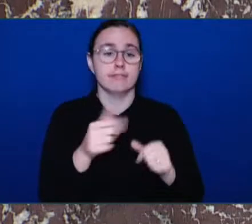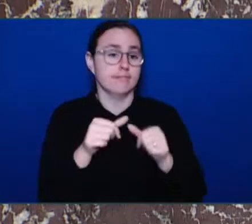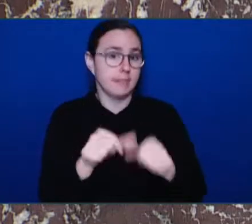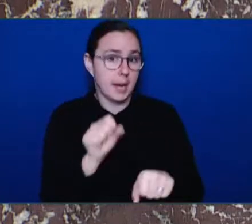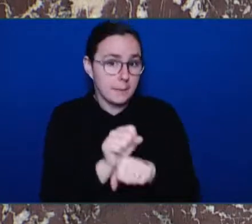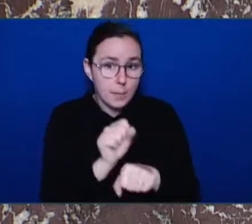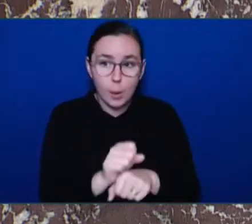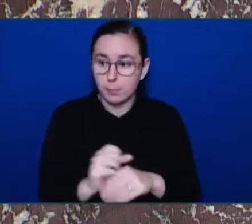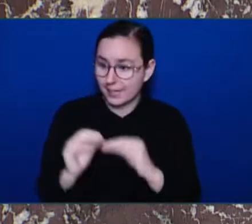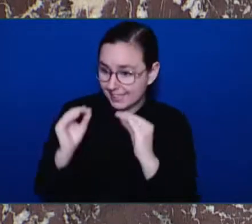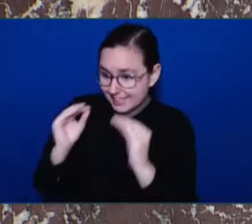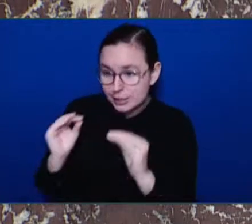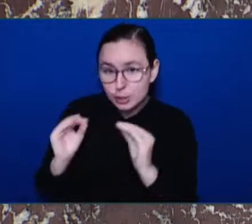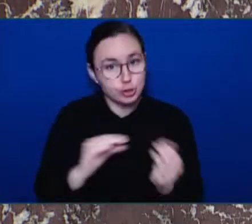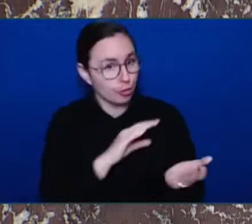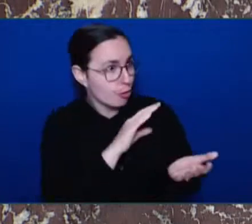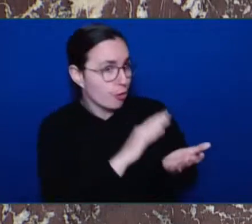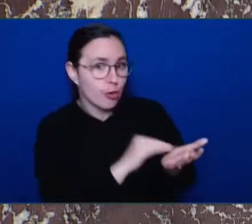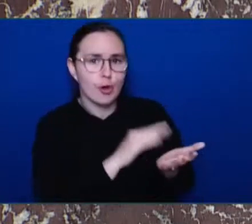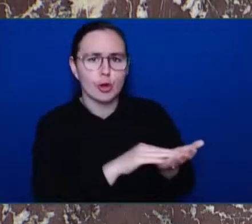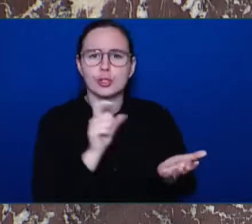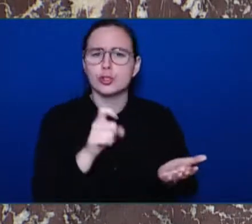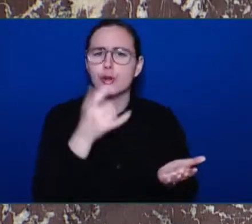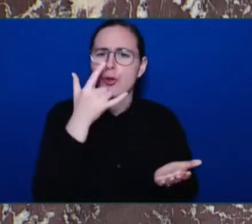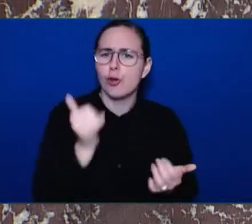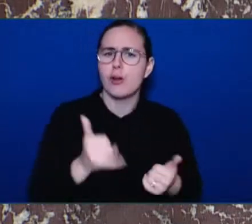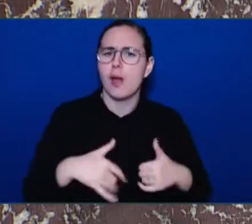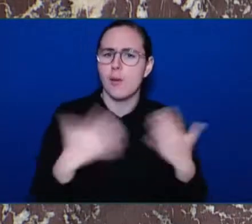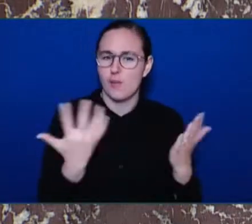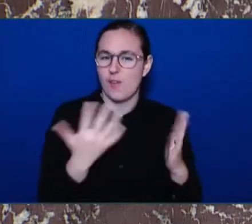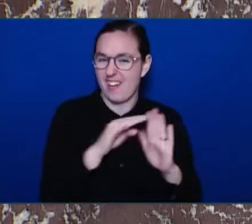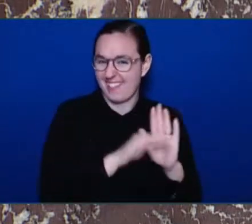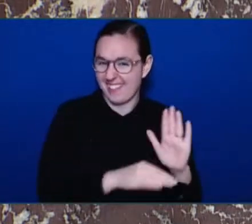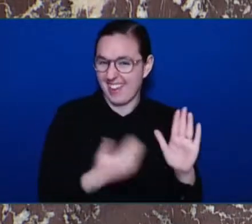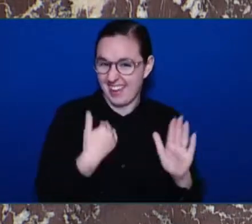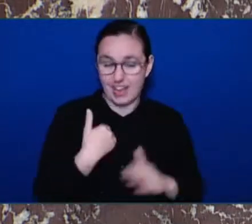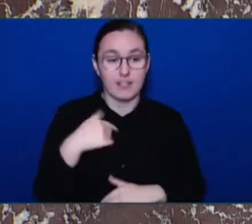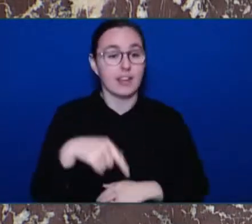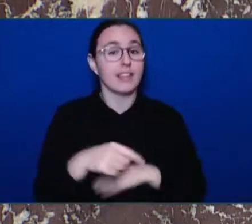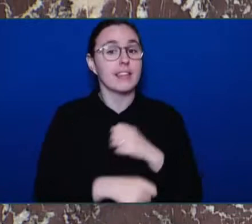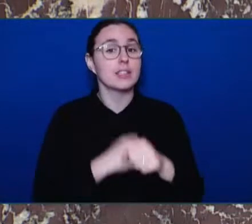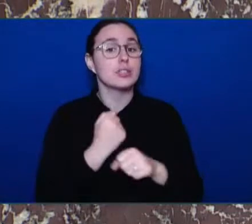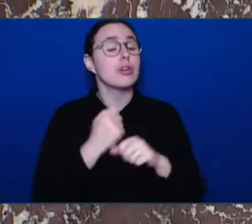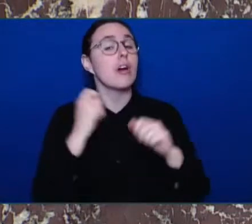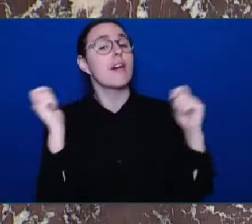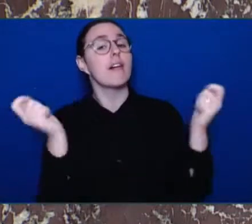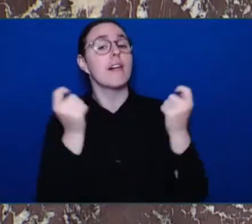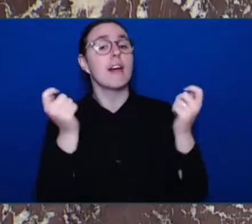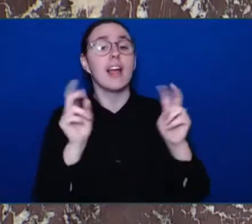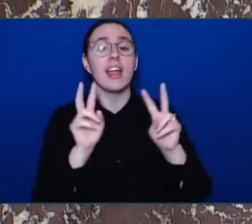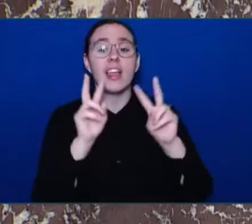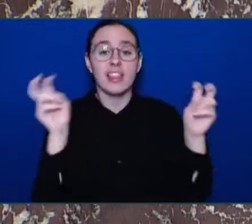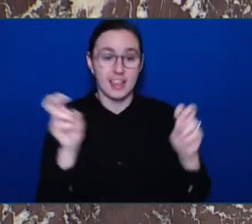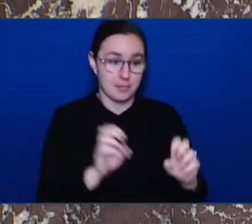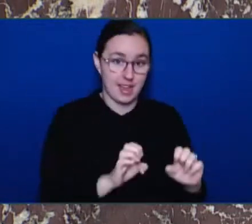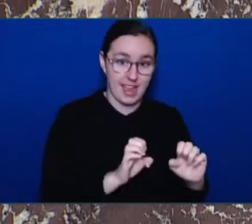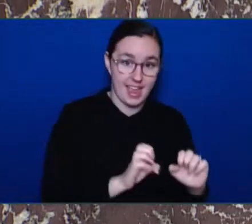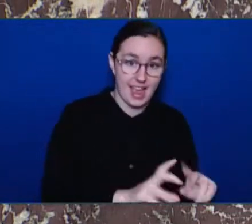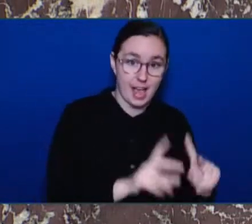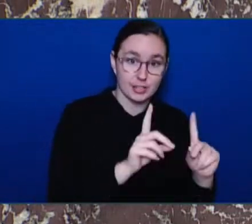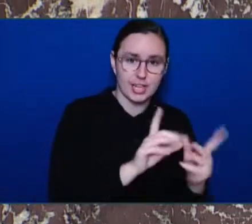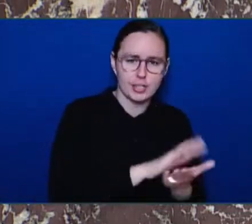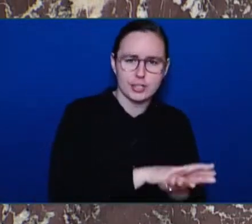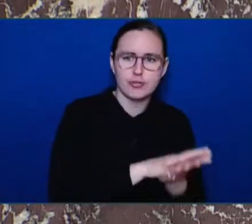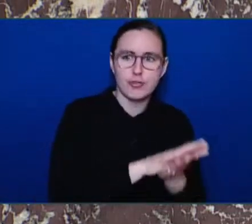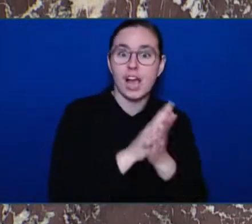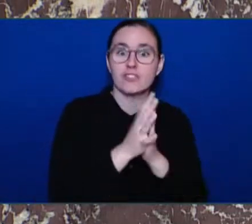adopted the theme The transformation of education begins with teachers. As we witnessed here in BC during the peak of